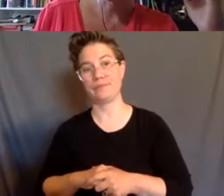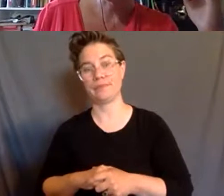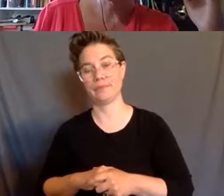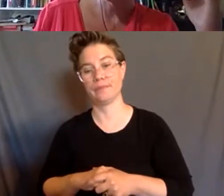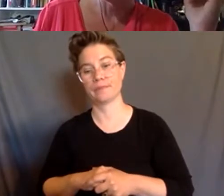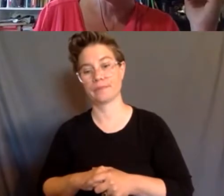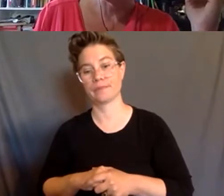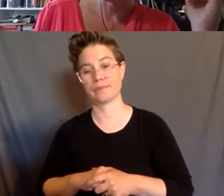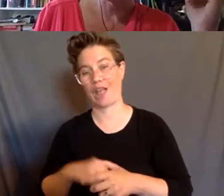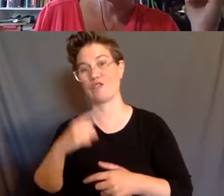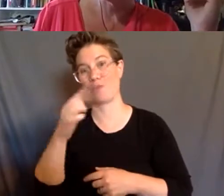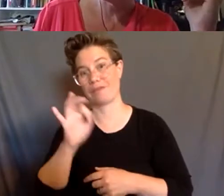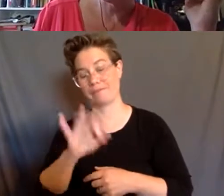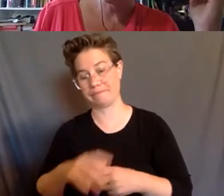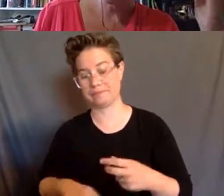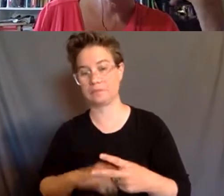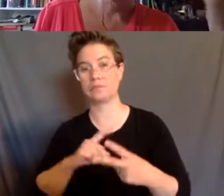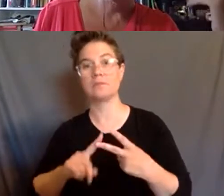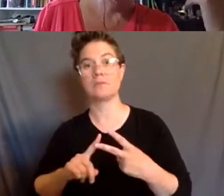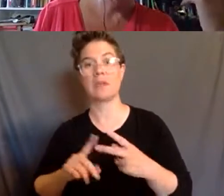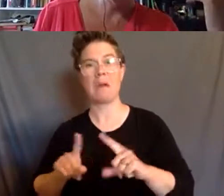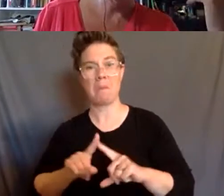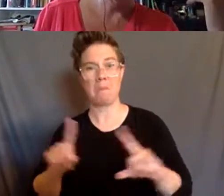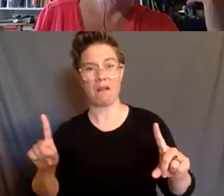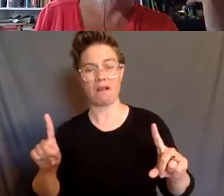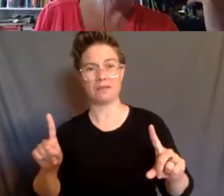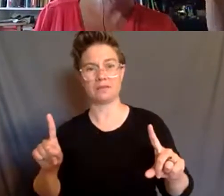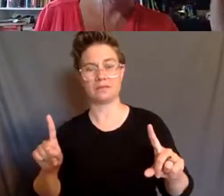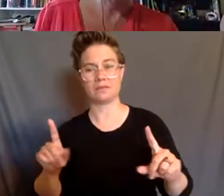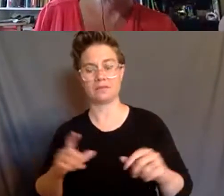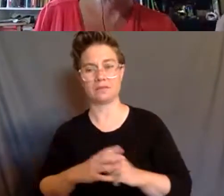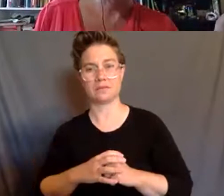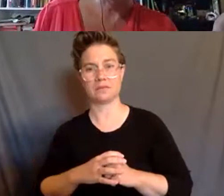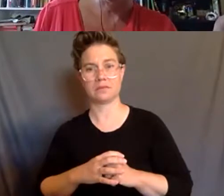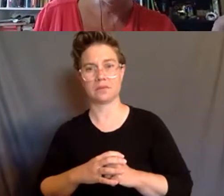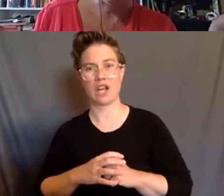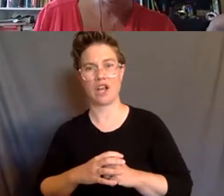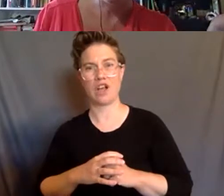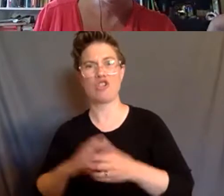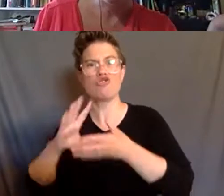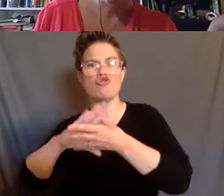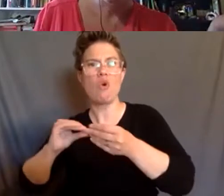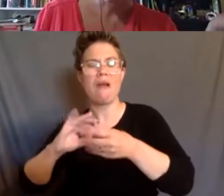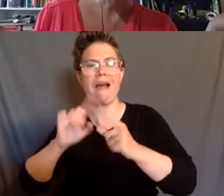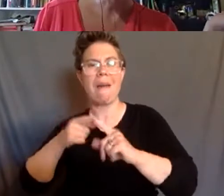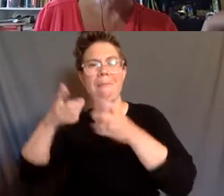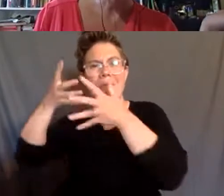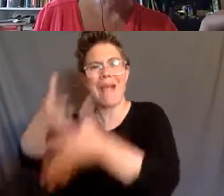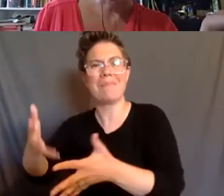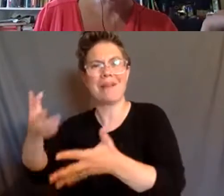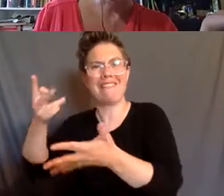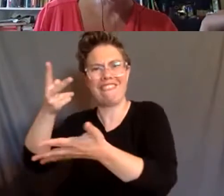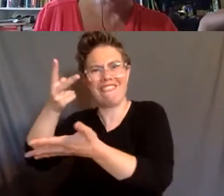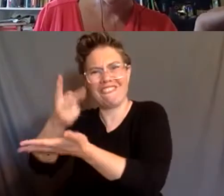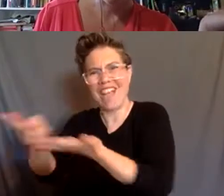one thing. But the story as it's been told is really a story of abandonment and failure, right? It's not a